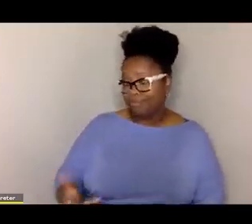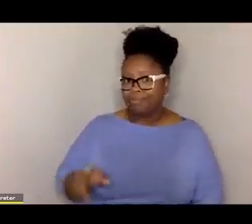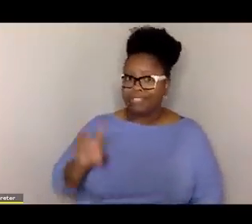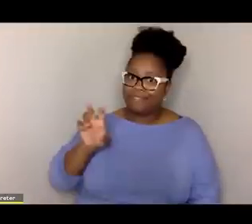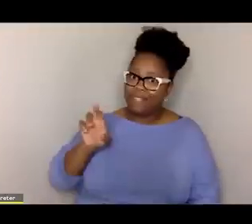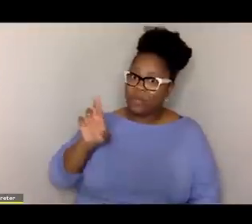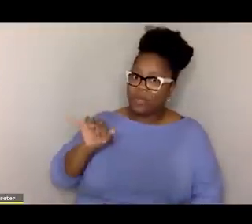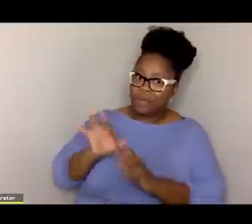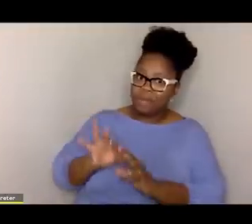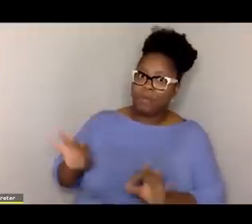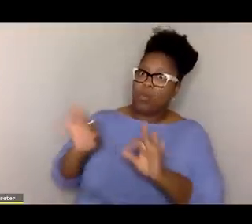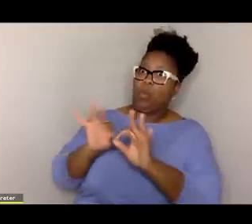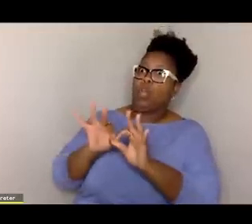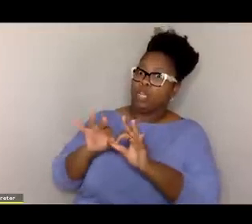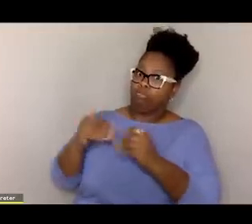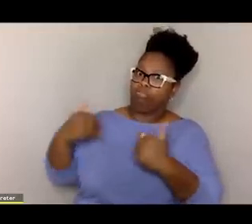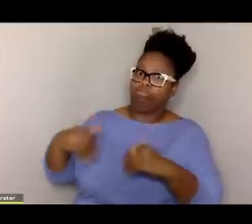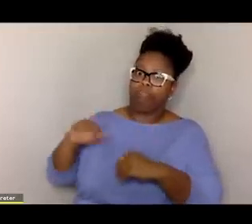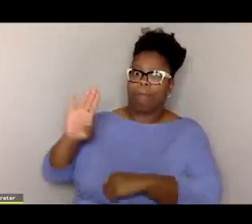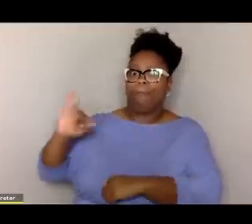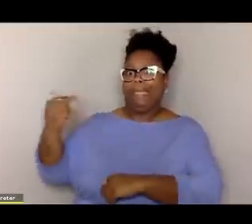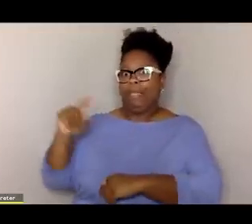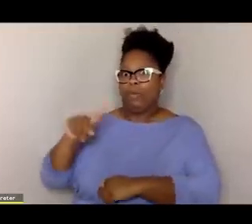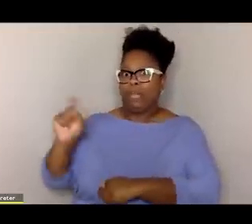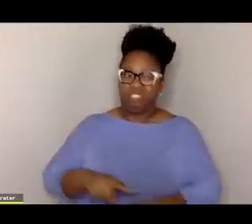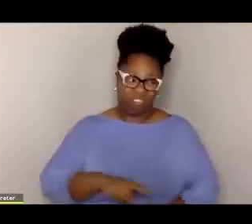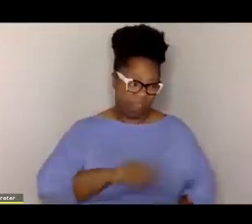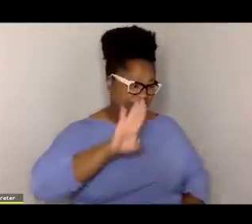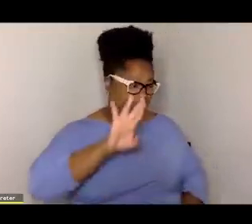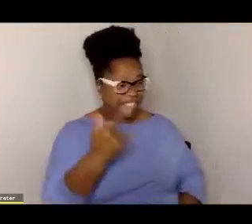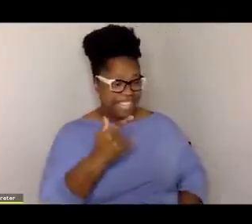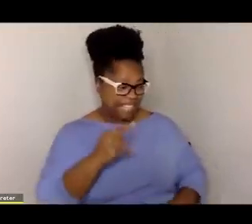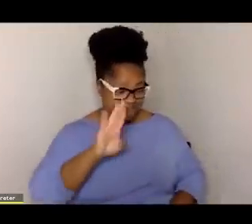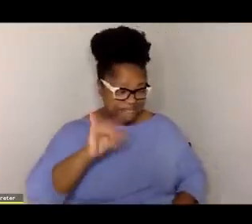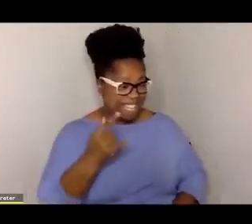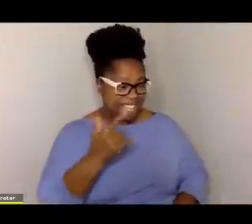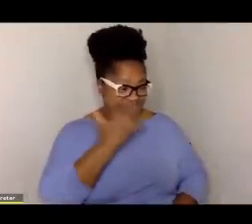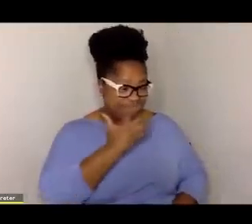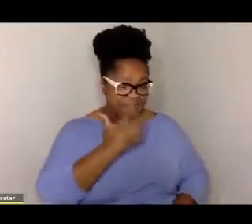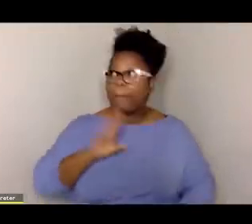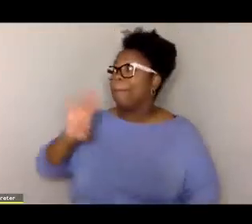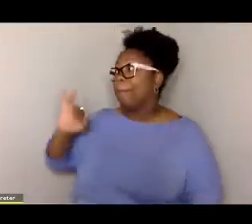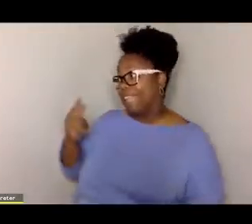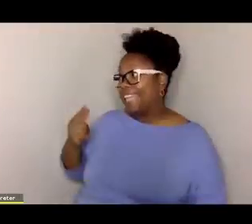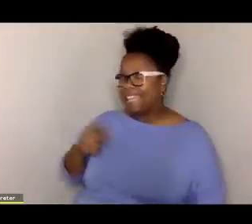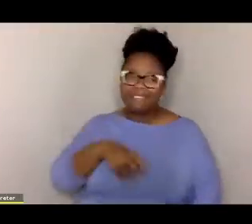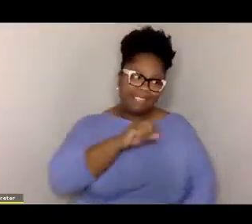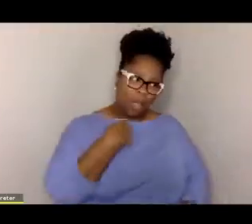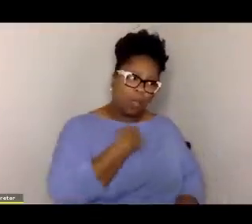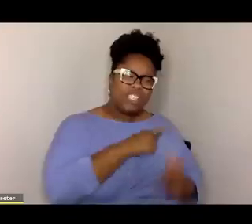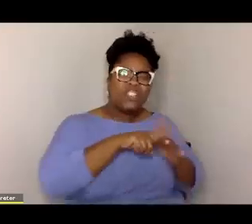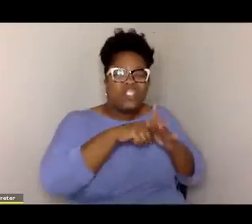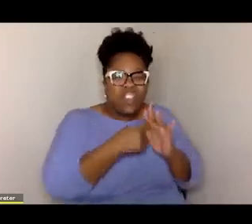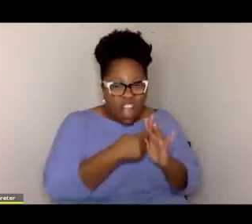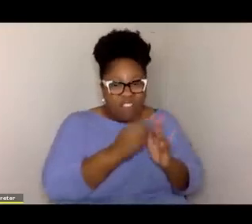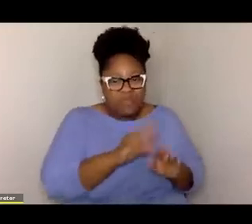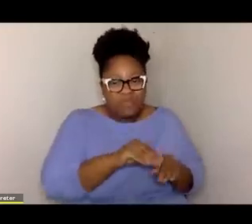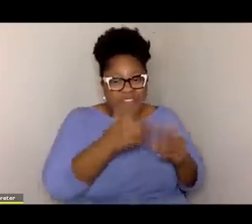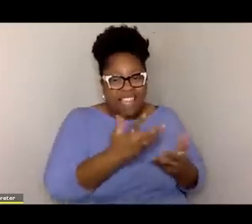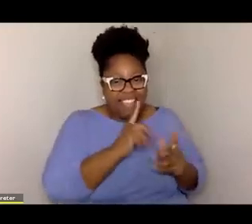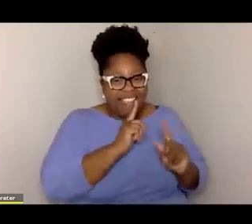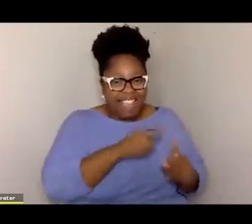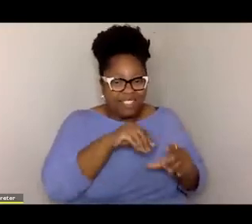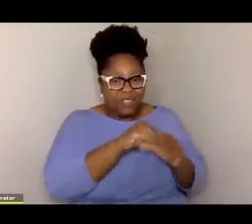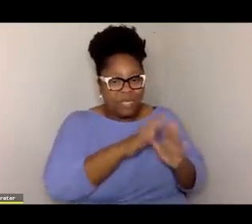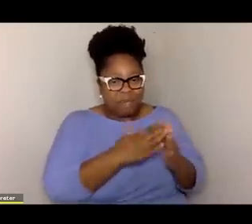Well, that's a very important big, big question. Big, big. And... Big, big. That we begin to answer in what